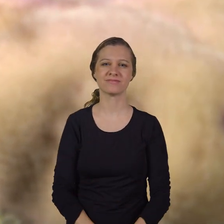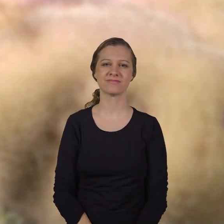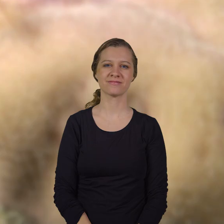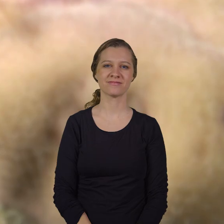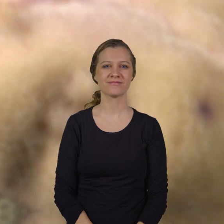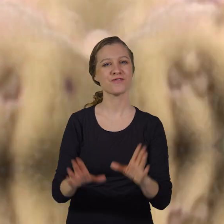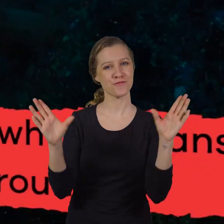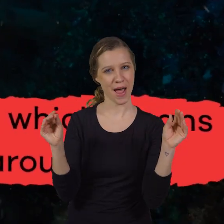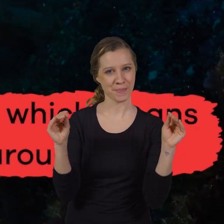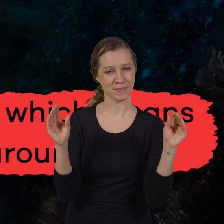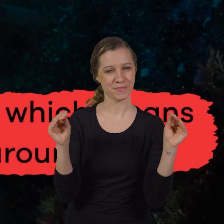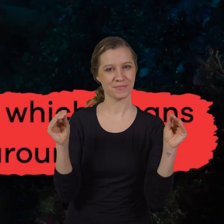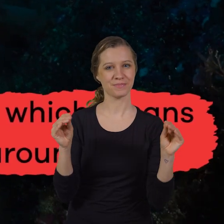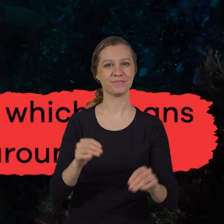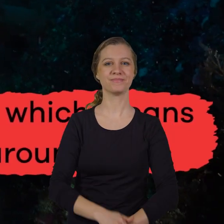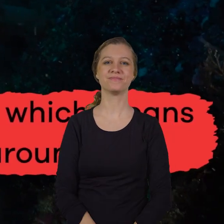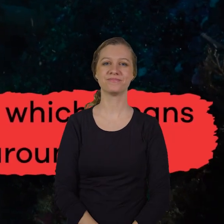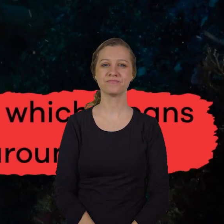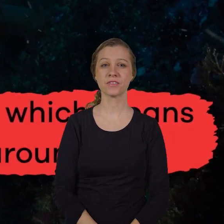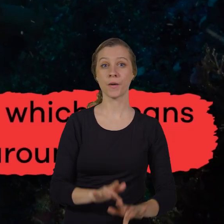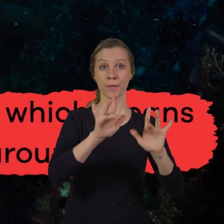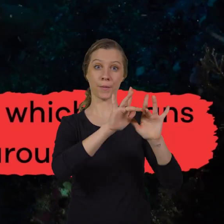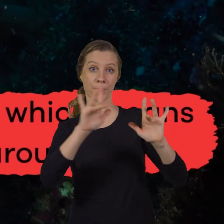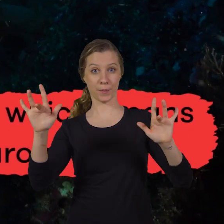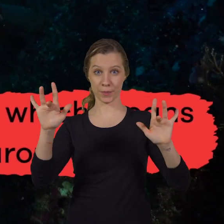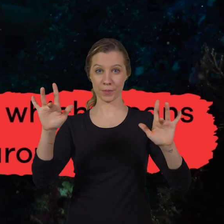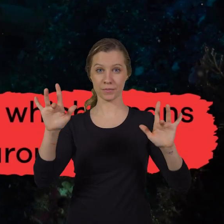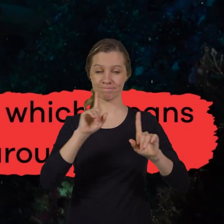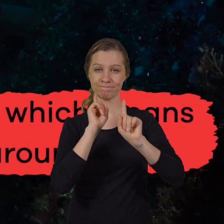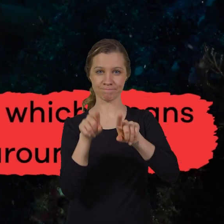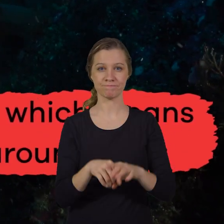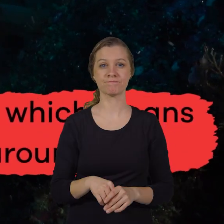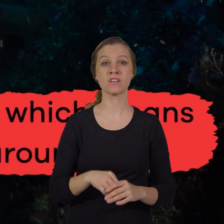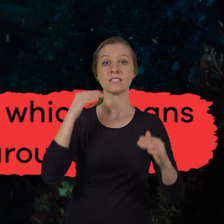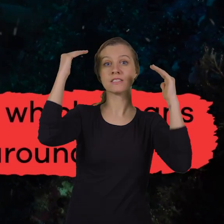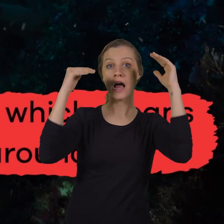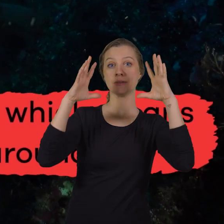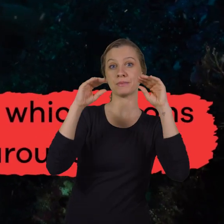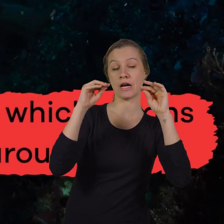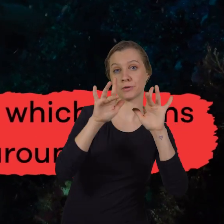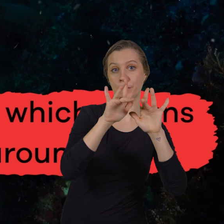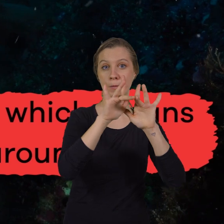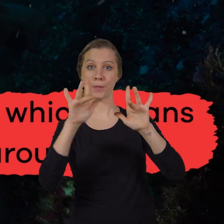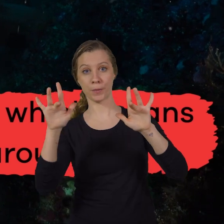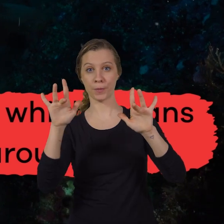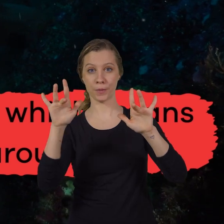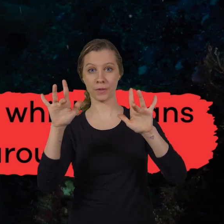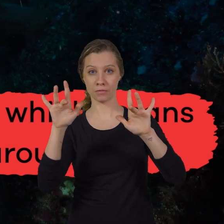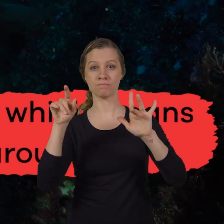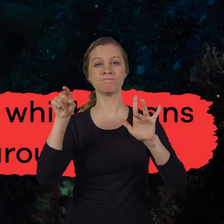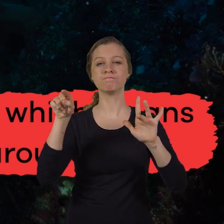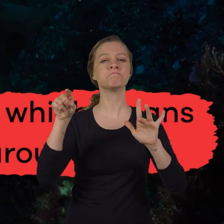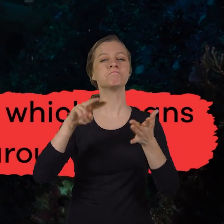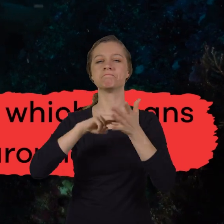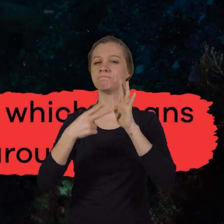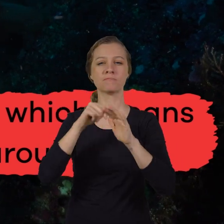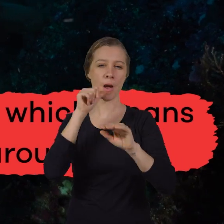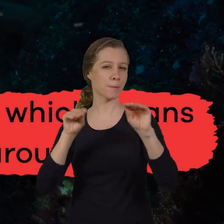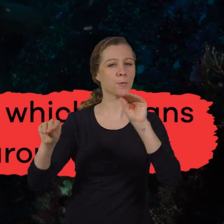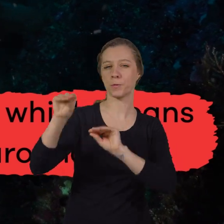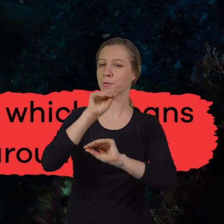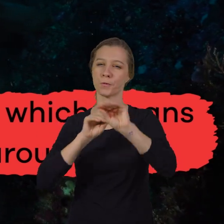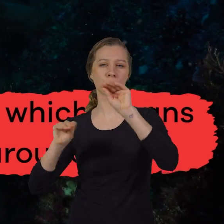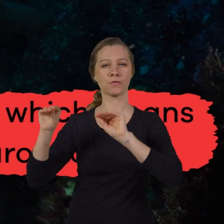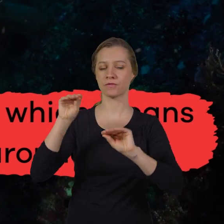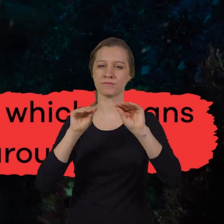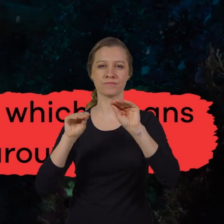Crab Fill in the blank. Adult sponges are blank, which means they do not move around.